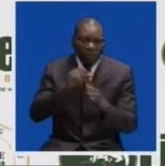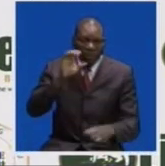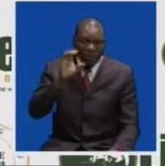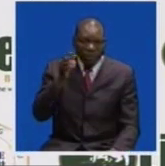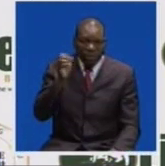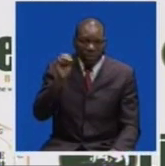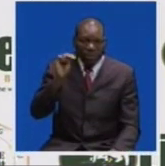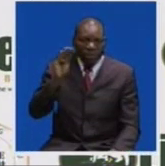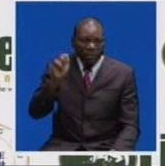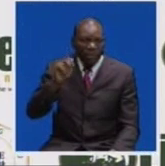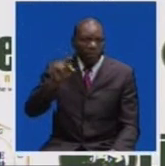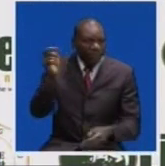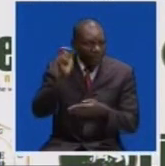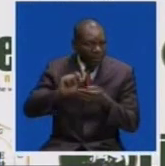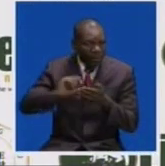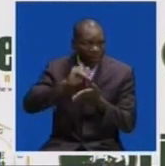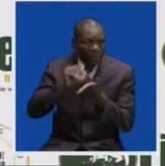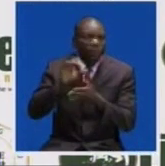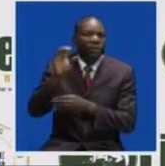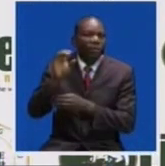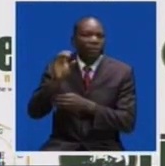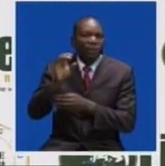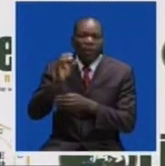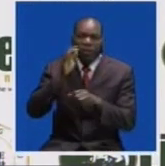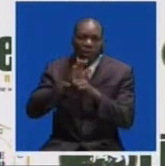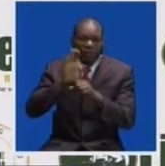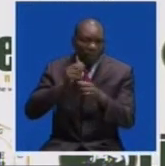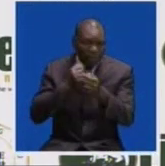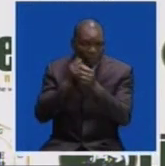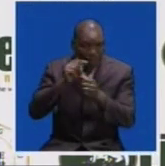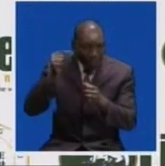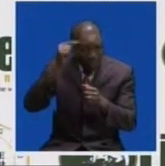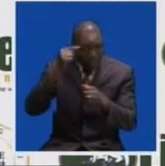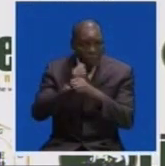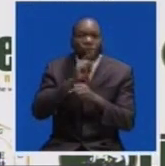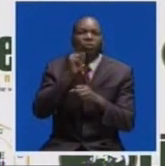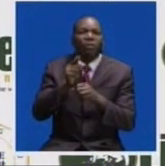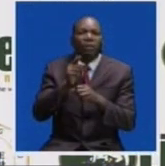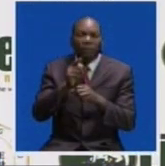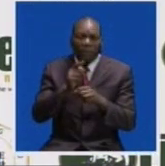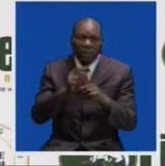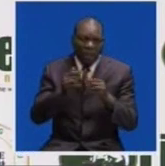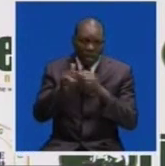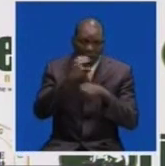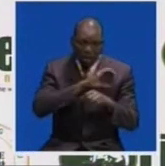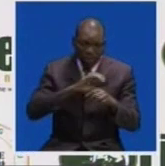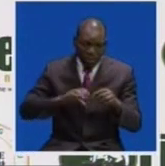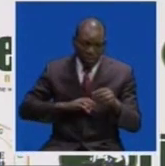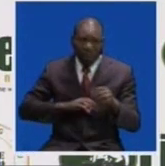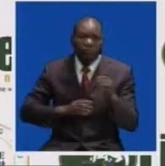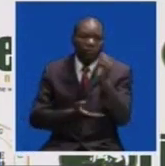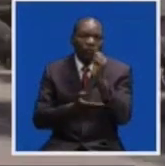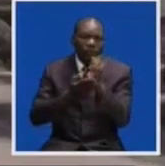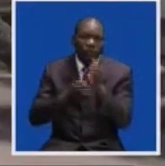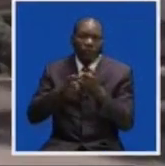Chomba, who has visited the company, has pledged government's support to ensuring the company is recapitalized. Zanice has more in this